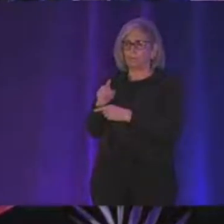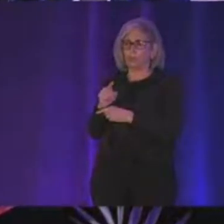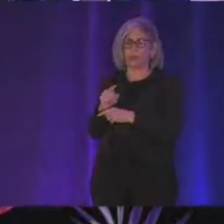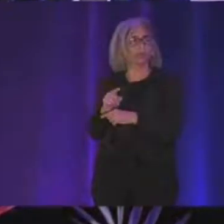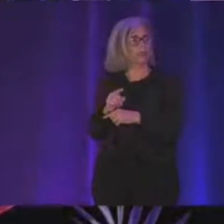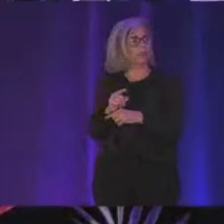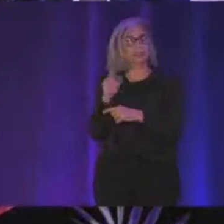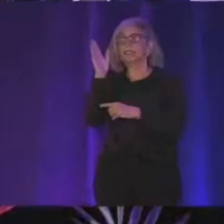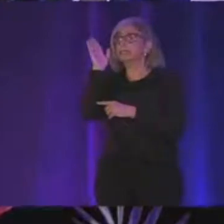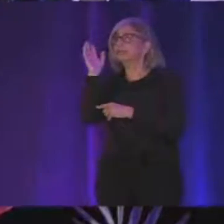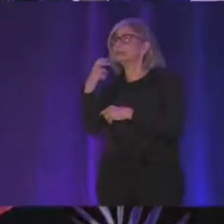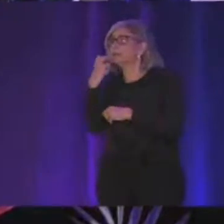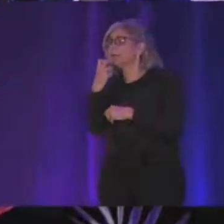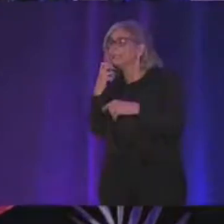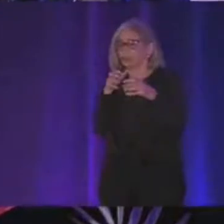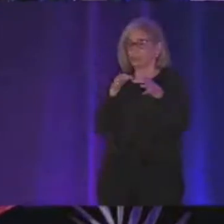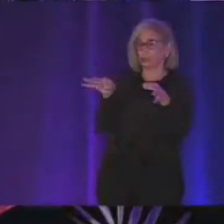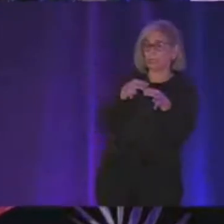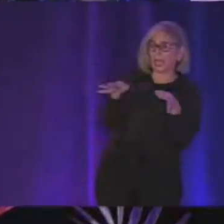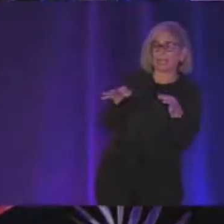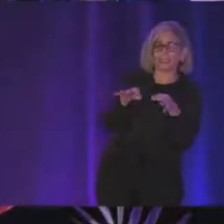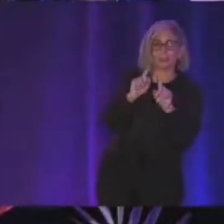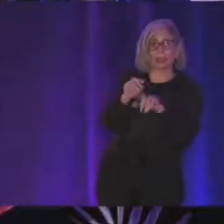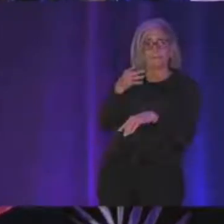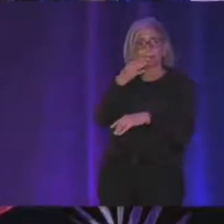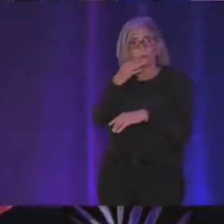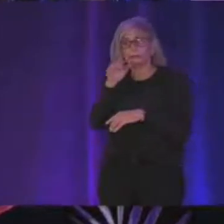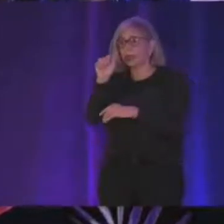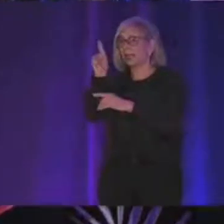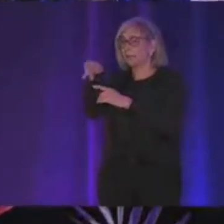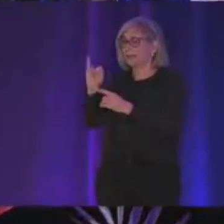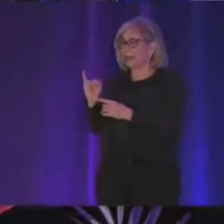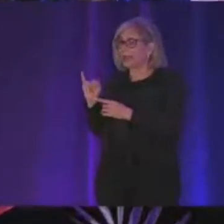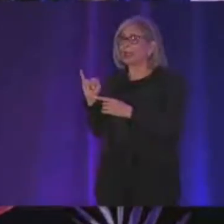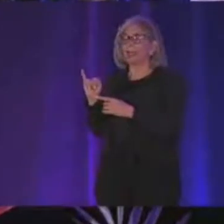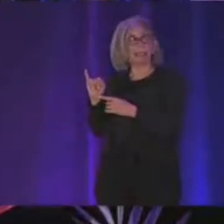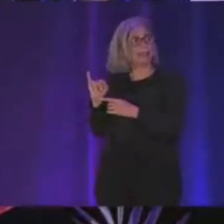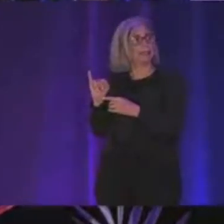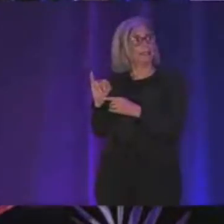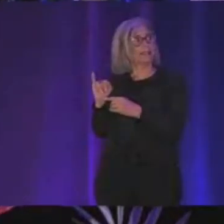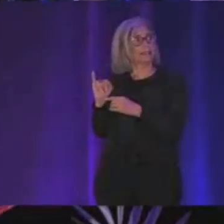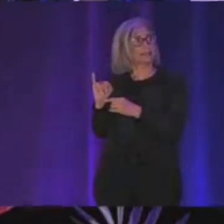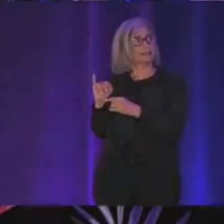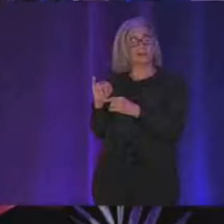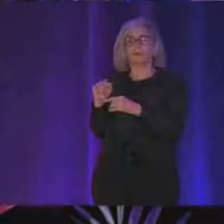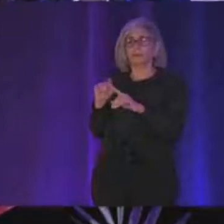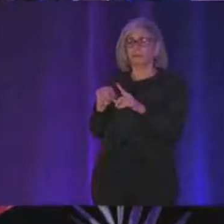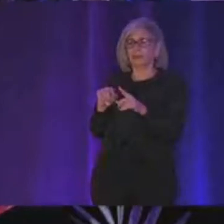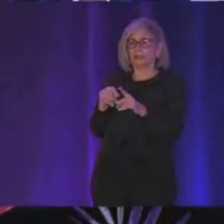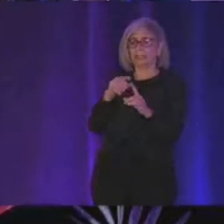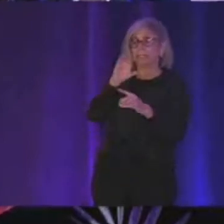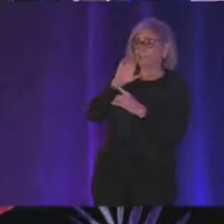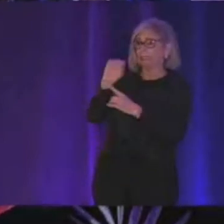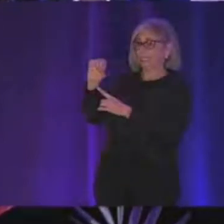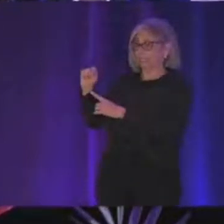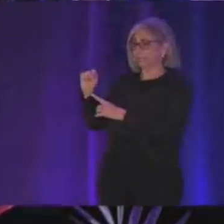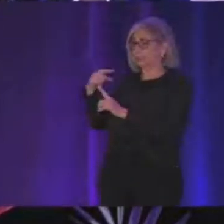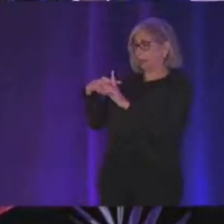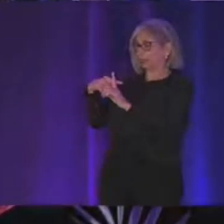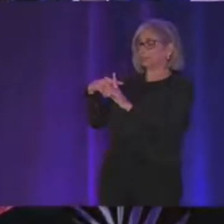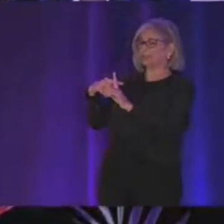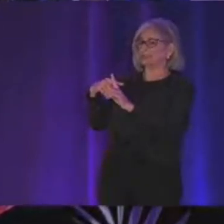speech to text we can have like the whisper API from OpenAI has been translated to C++ and then